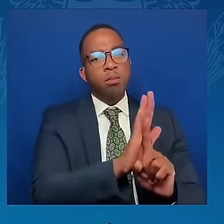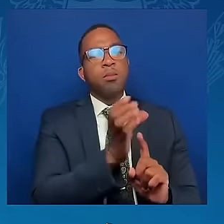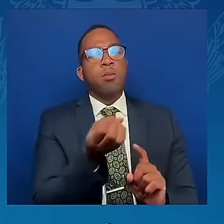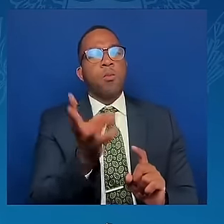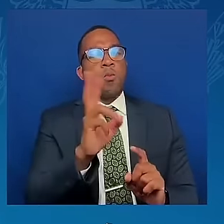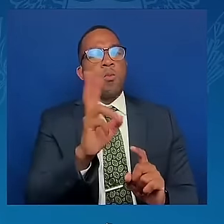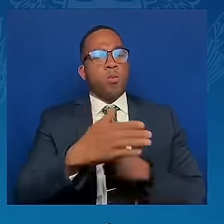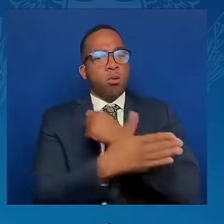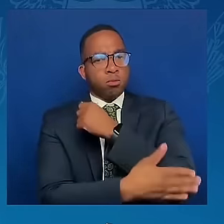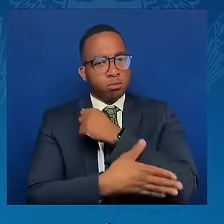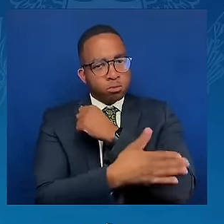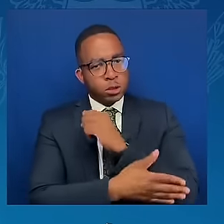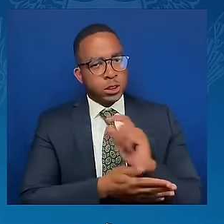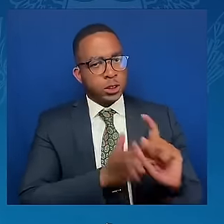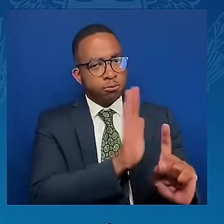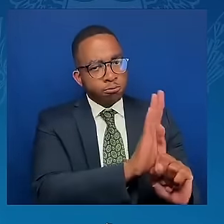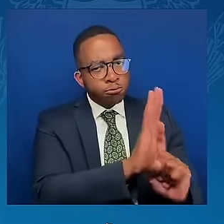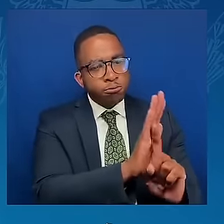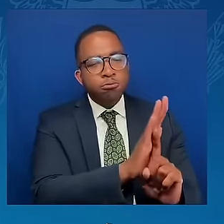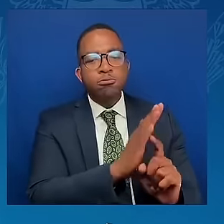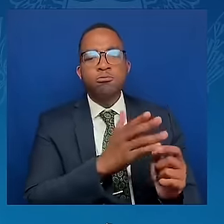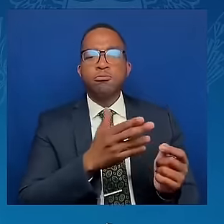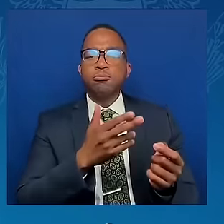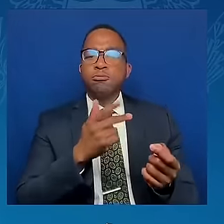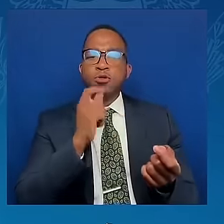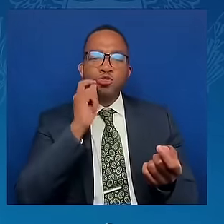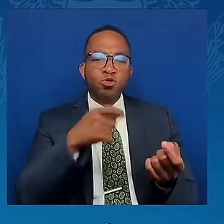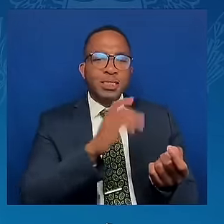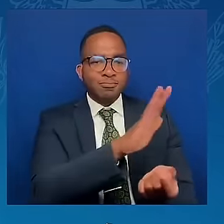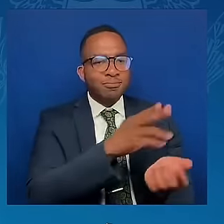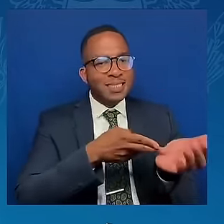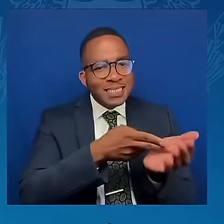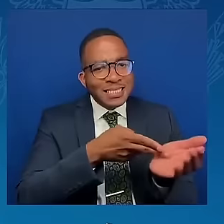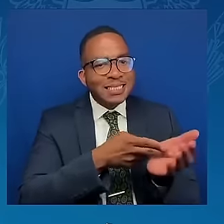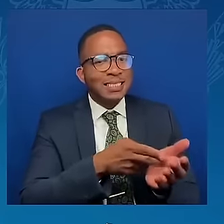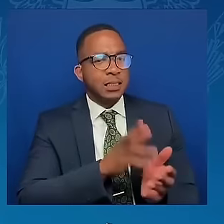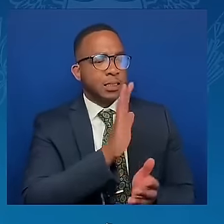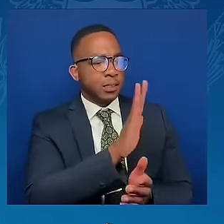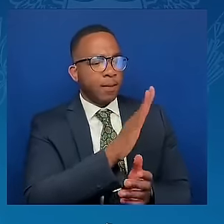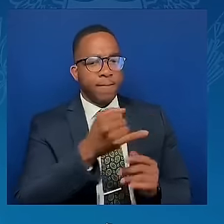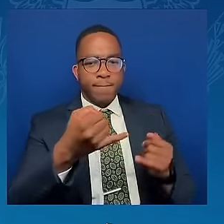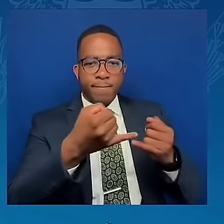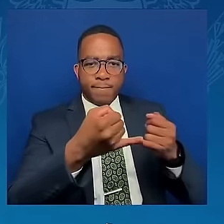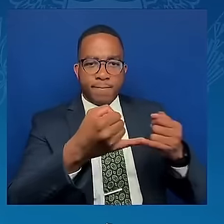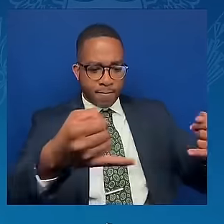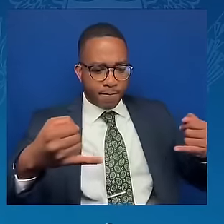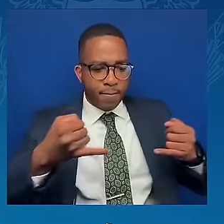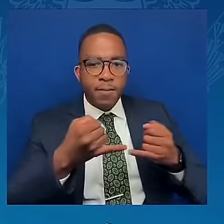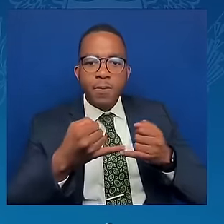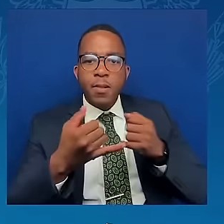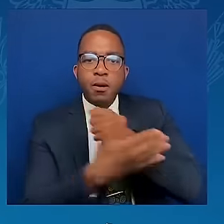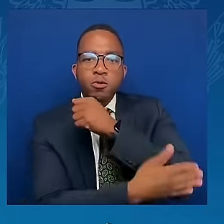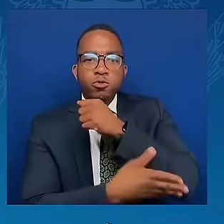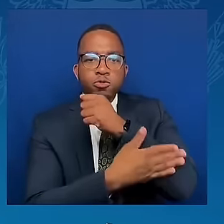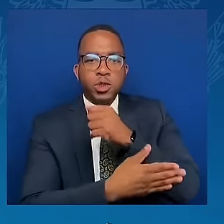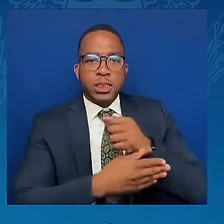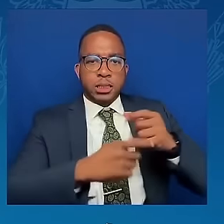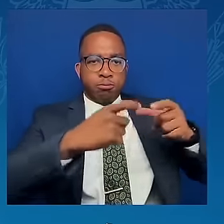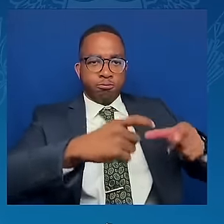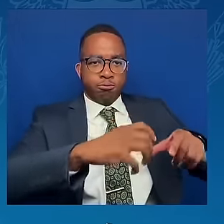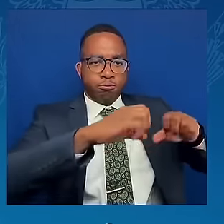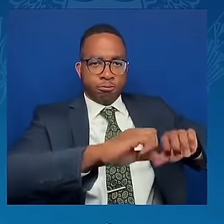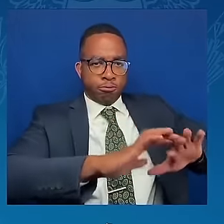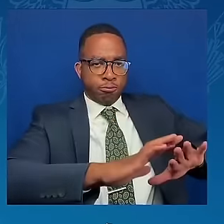of all borders. The sovereignty of all nations. This is at stake.